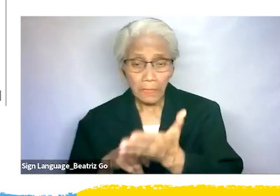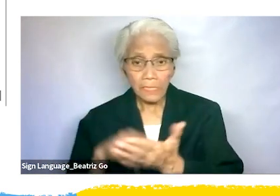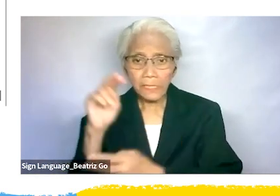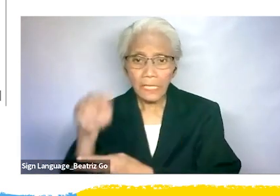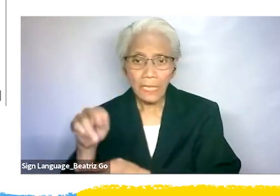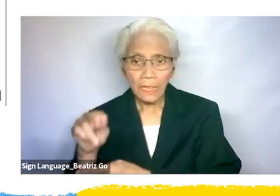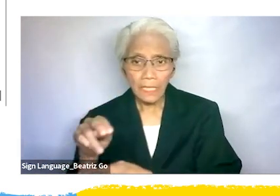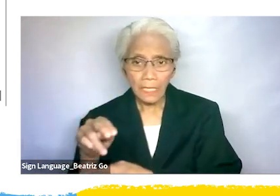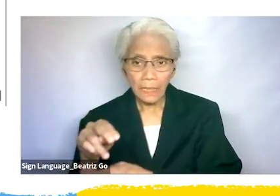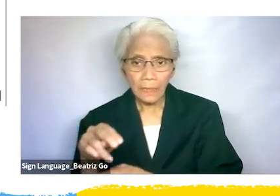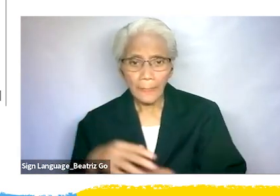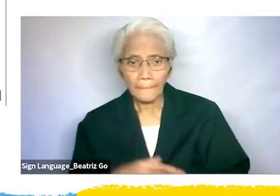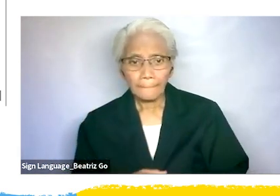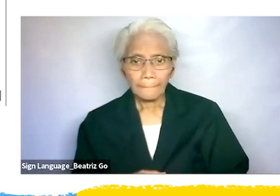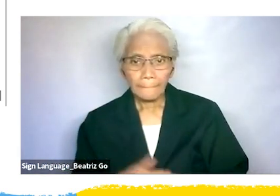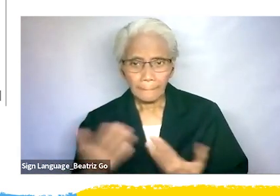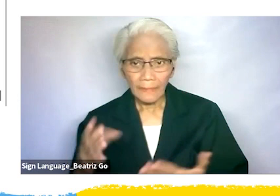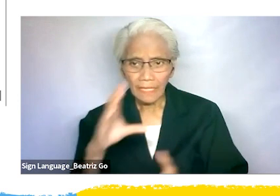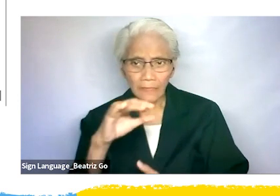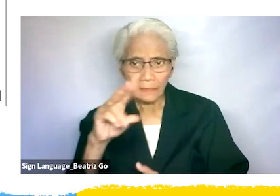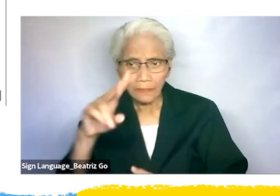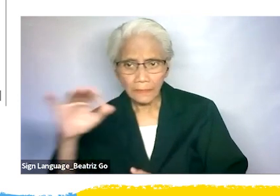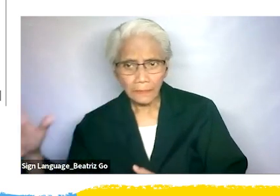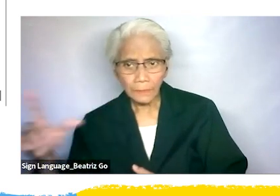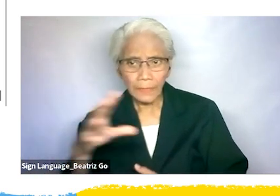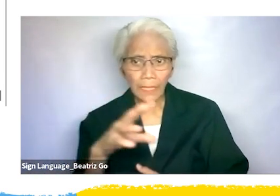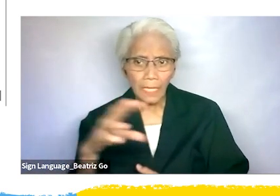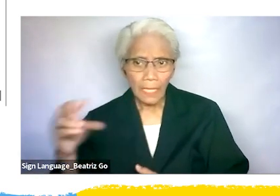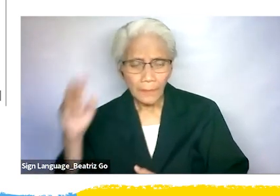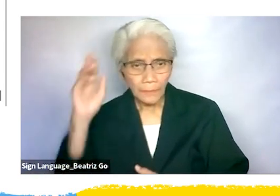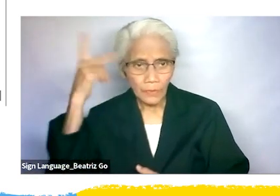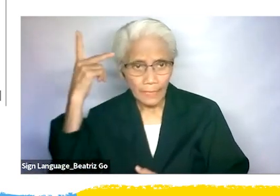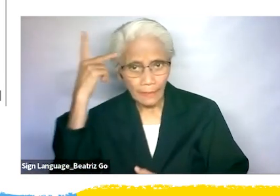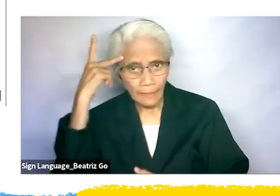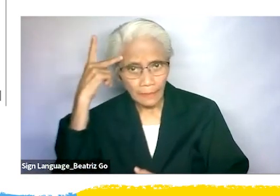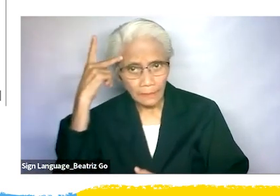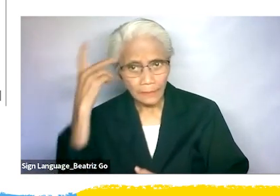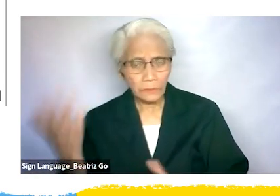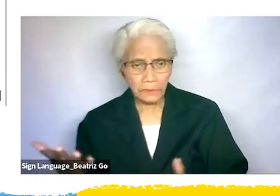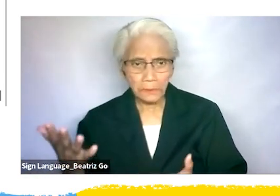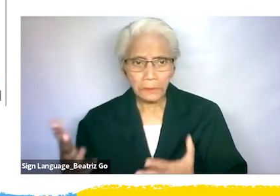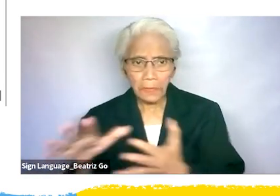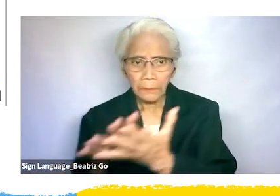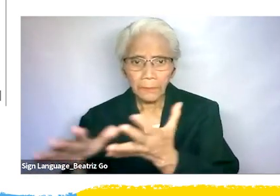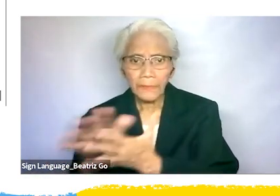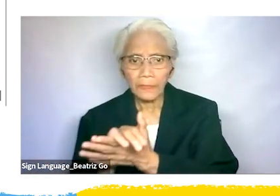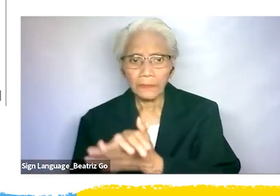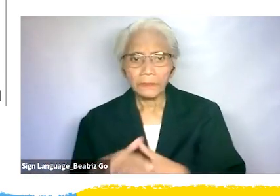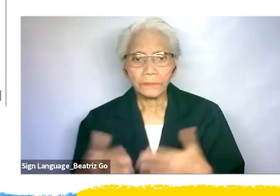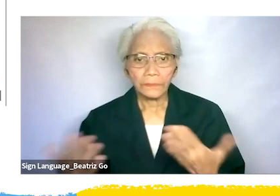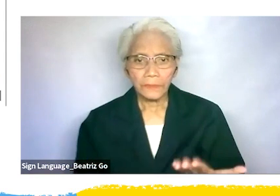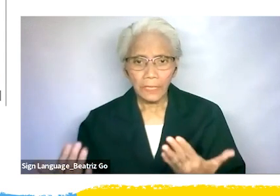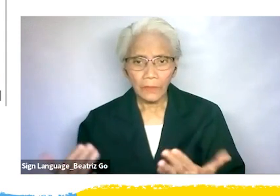fostering civil and politicalized knowledge and comprehension. The NHRCT is